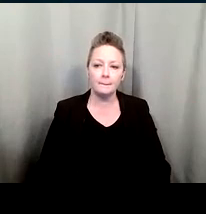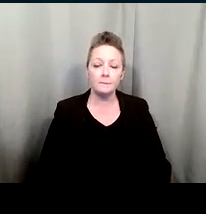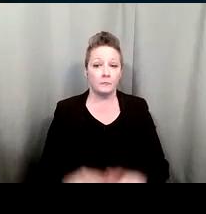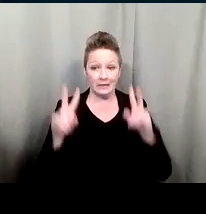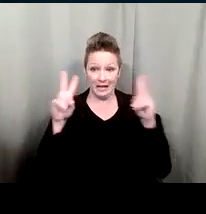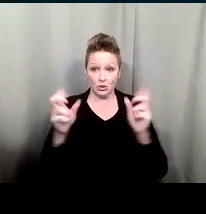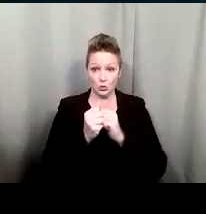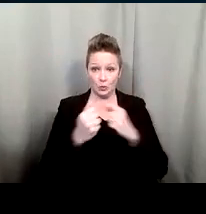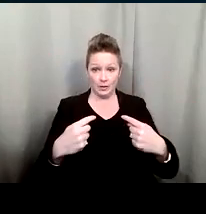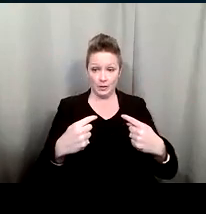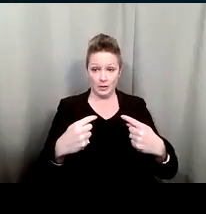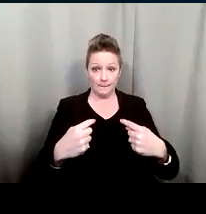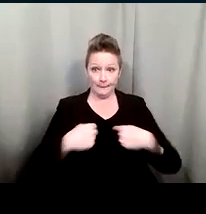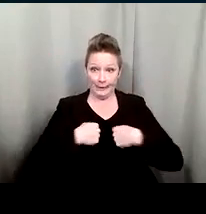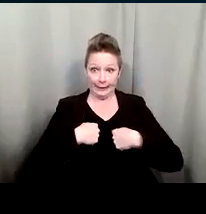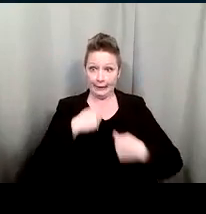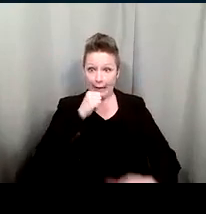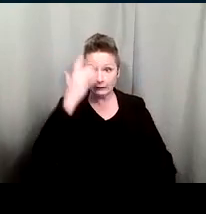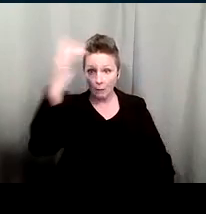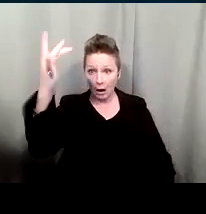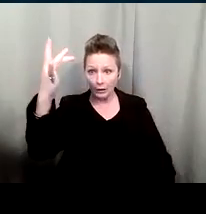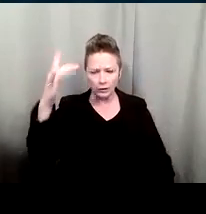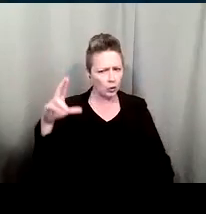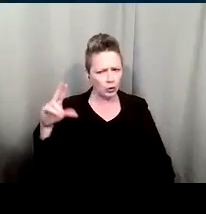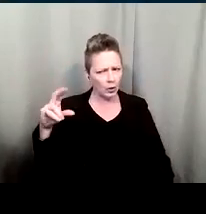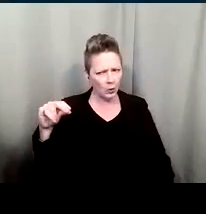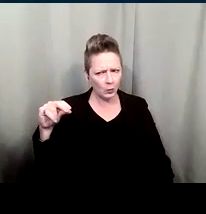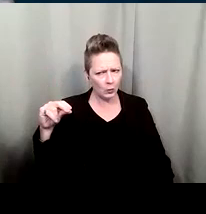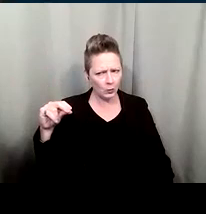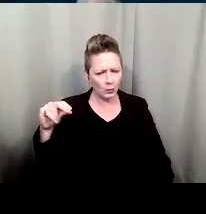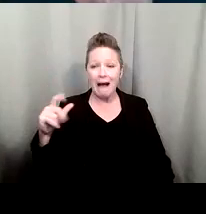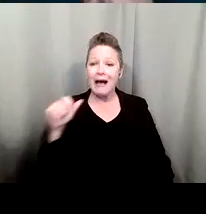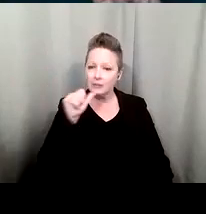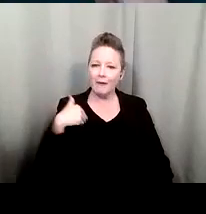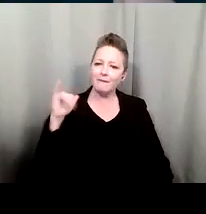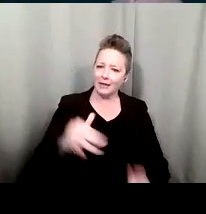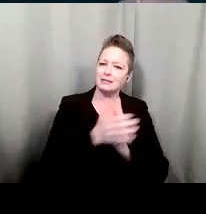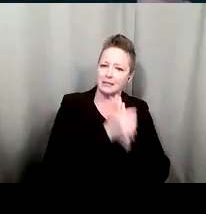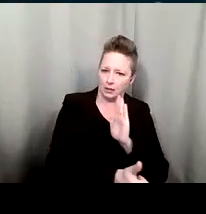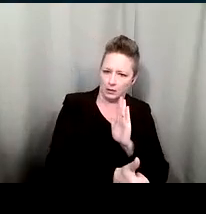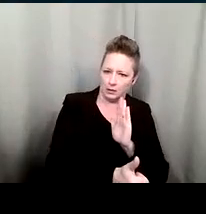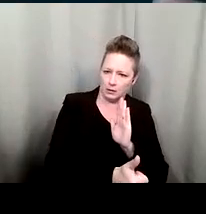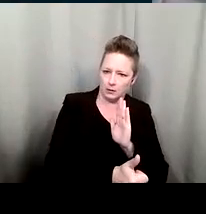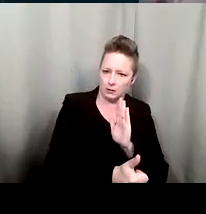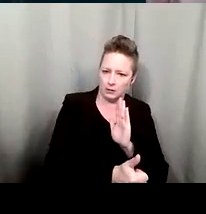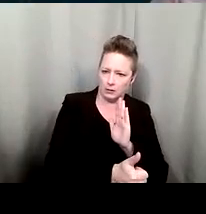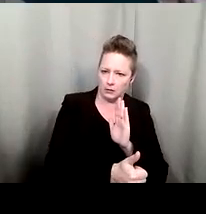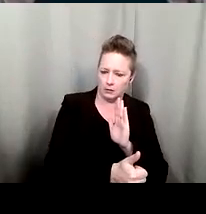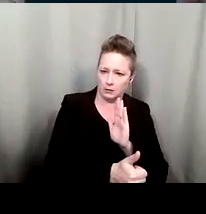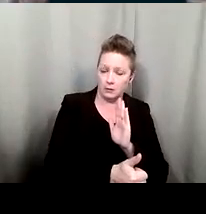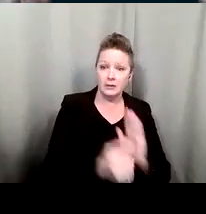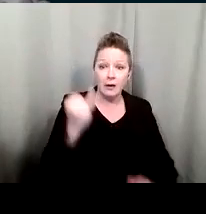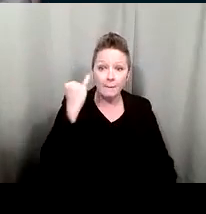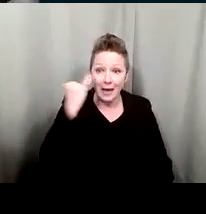me, not being smarter, my brain not working. I don't have that skill. If that's not a deaf person who's